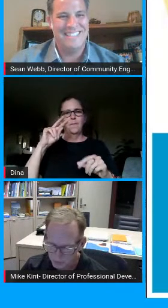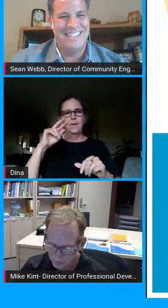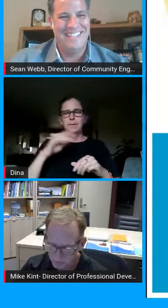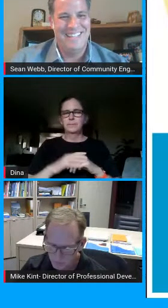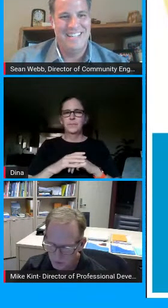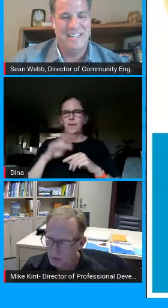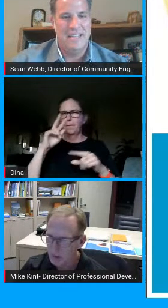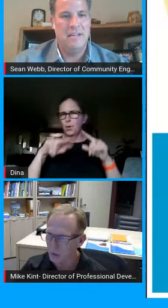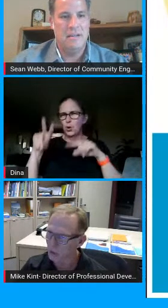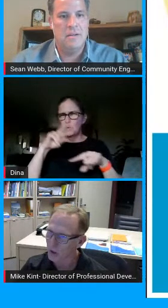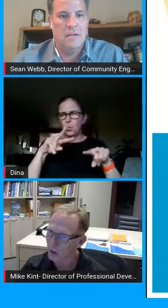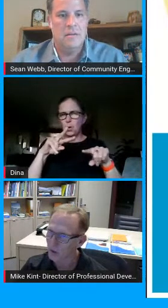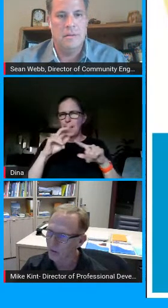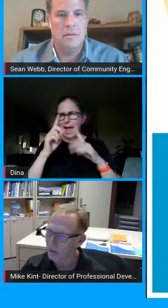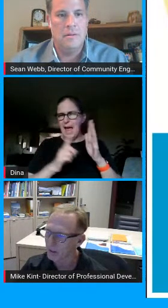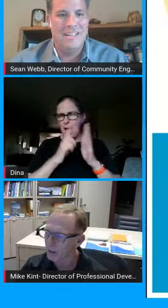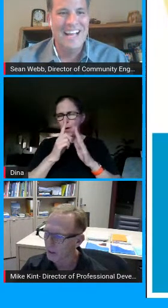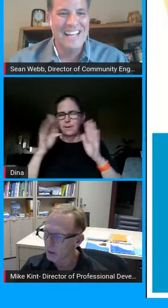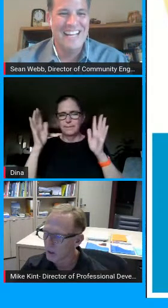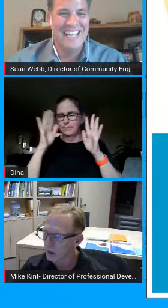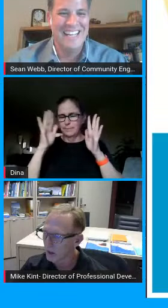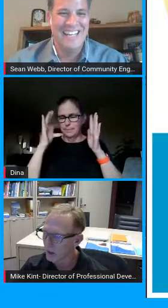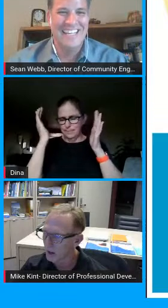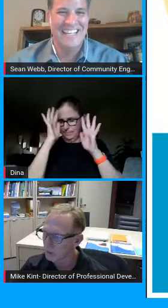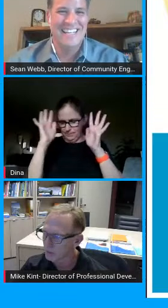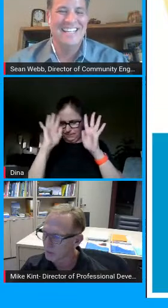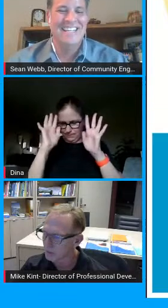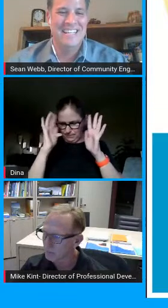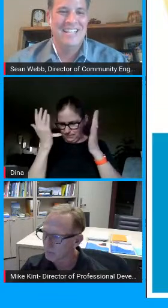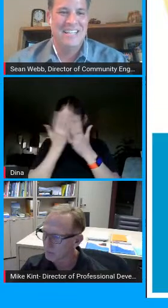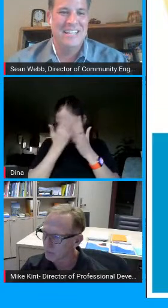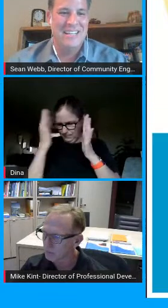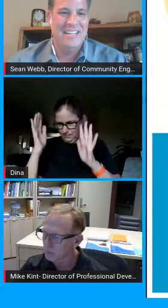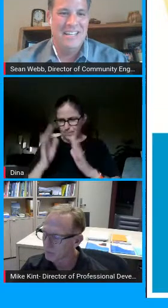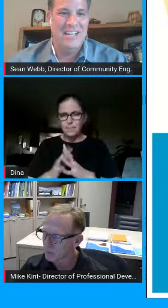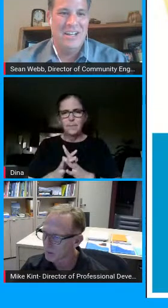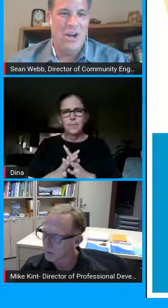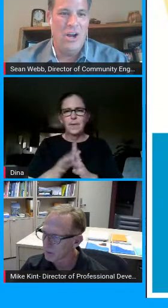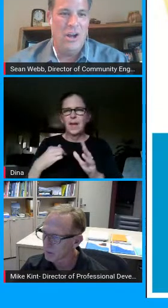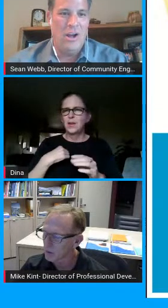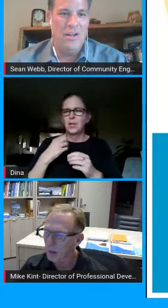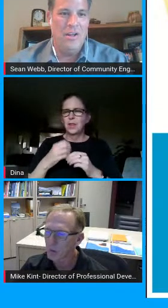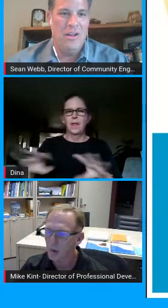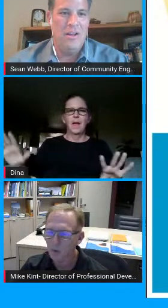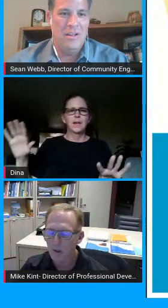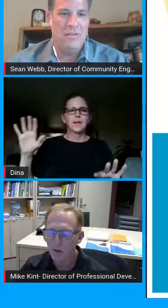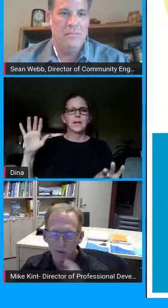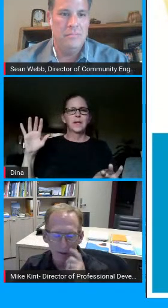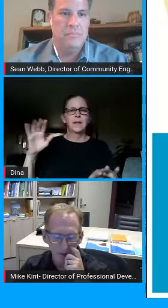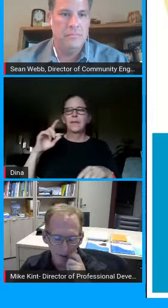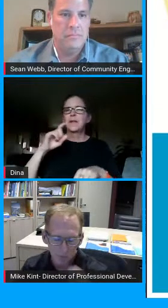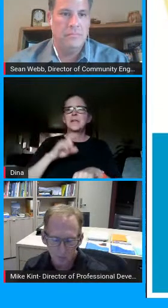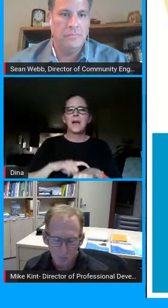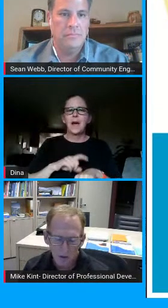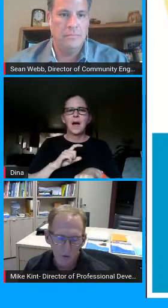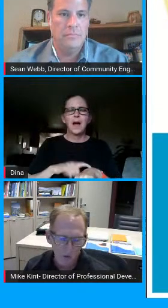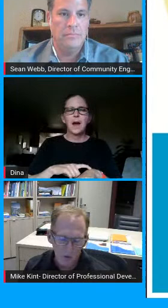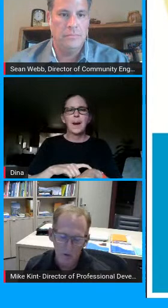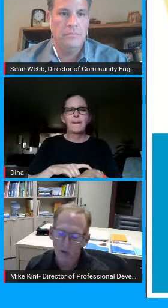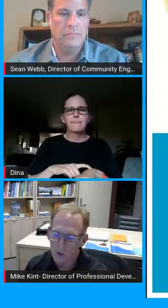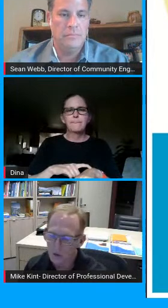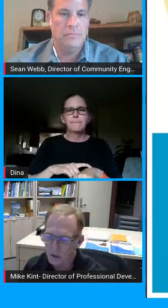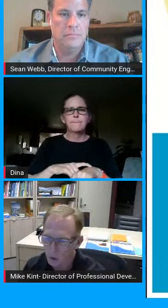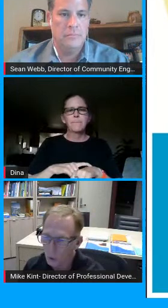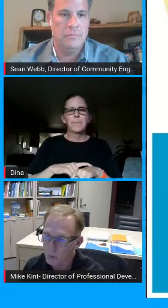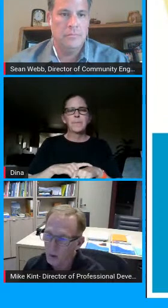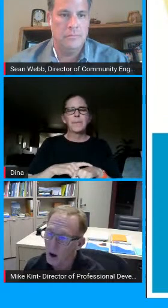the um i just lost it the um the times that that the uh parents